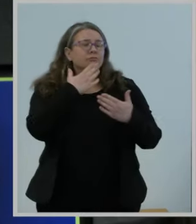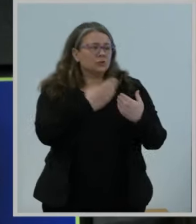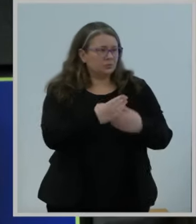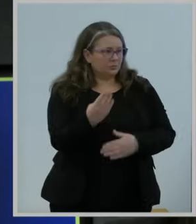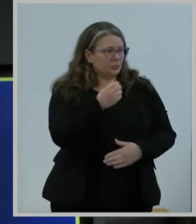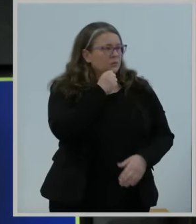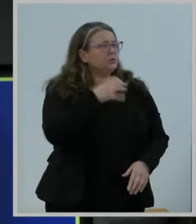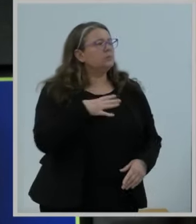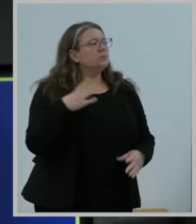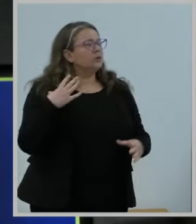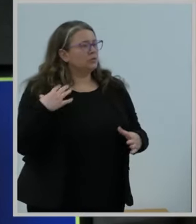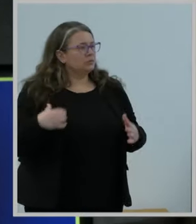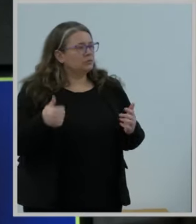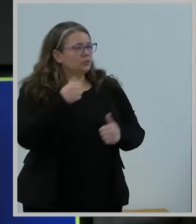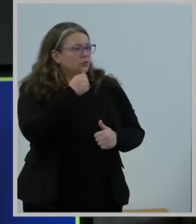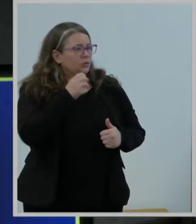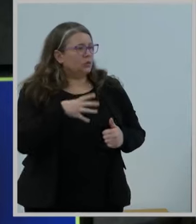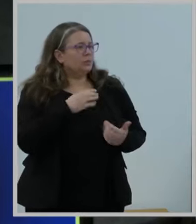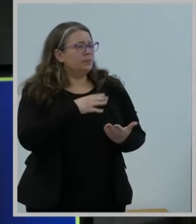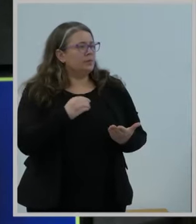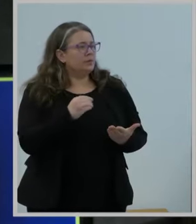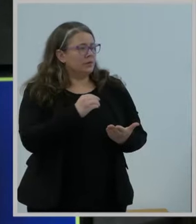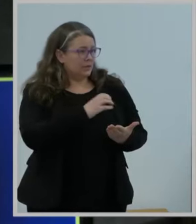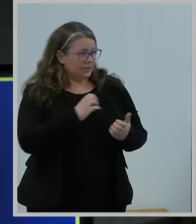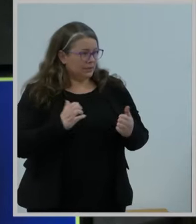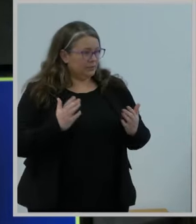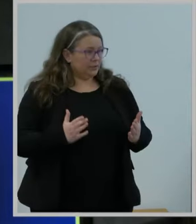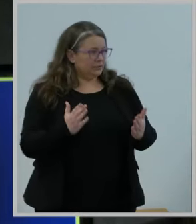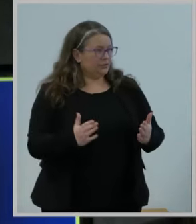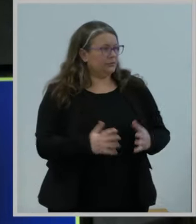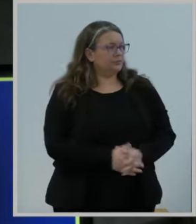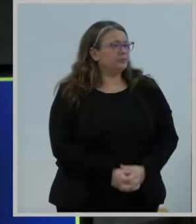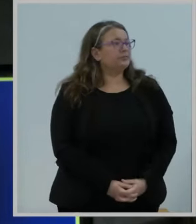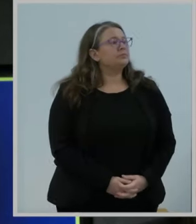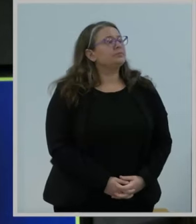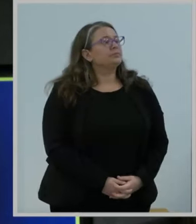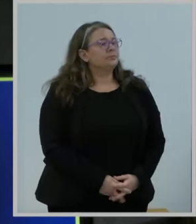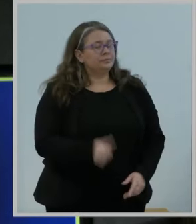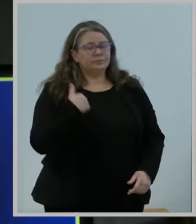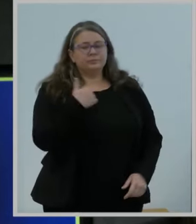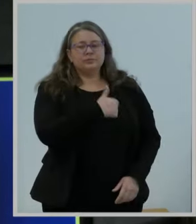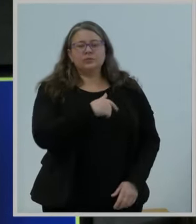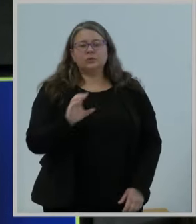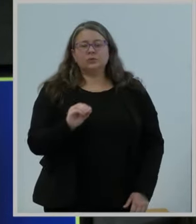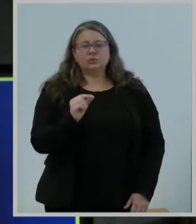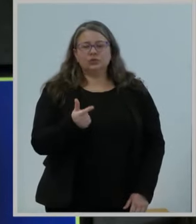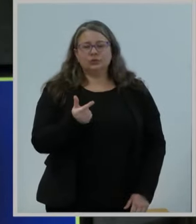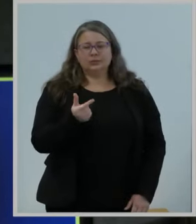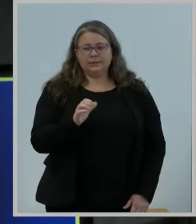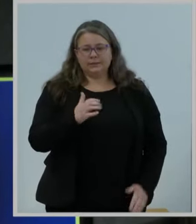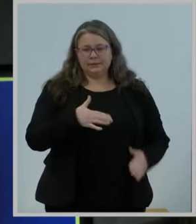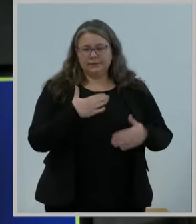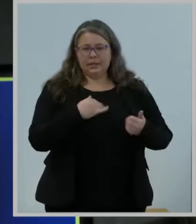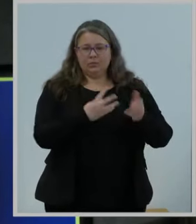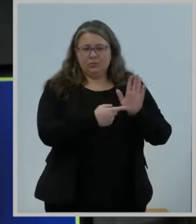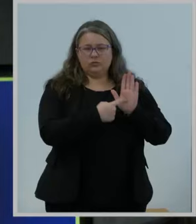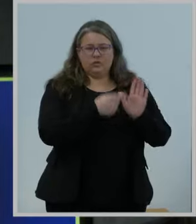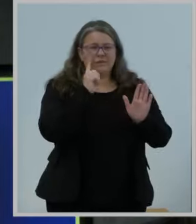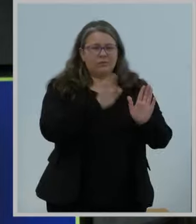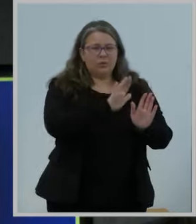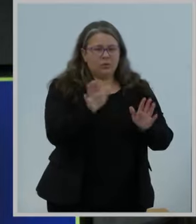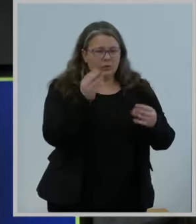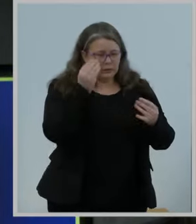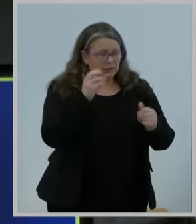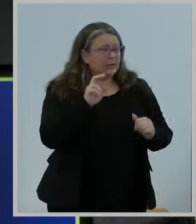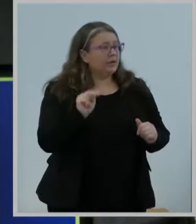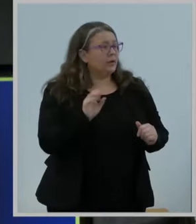Force in the Office of General Counsel is pleased to present for your consideration a notice of inquiry that